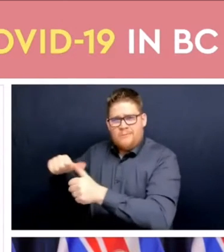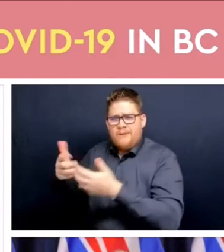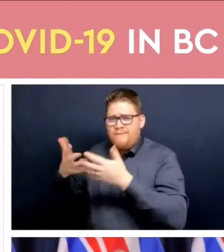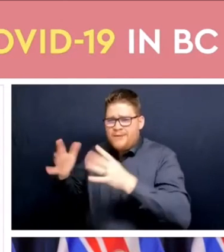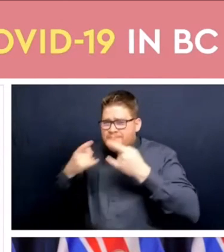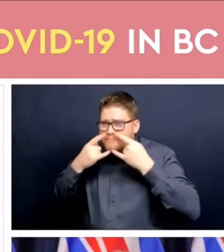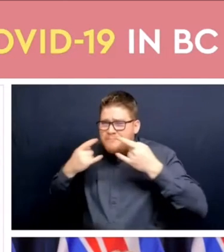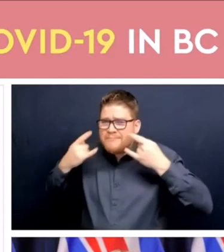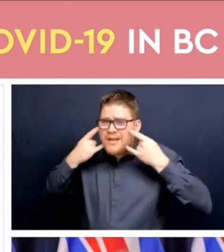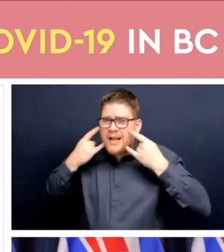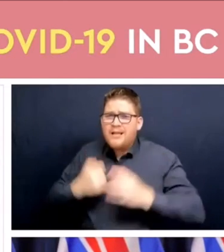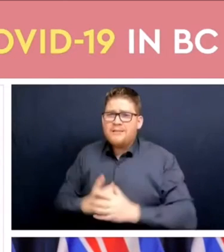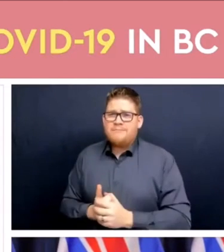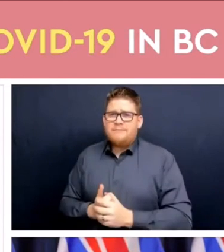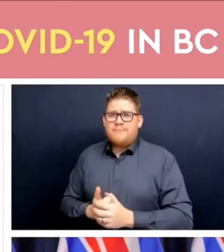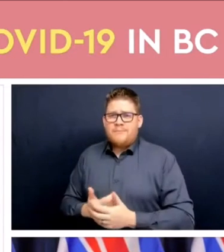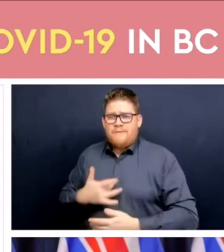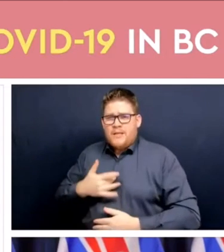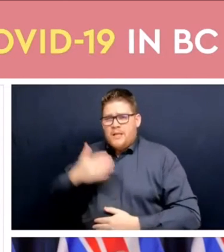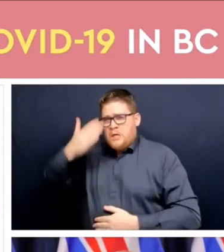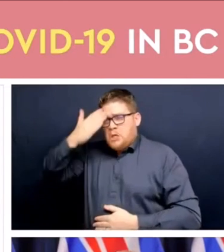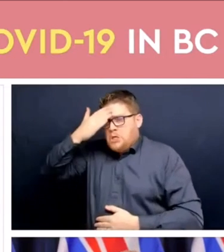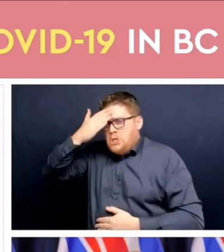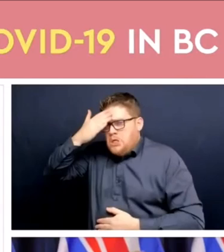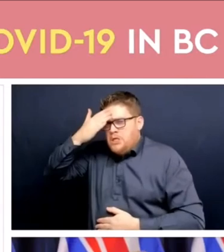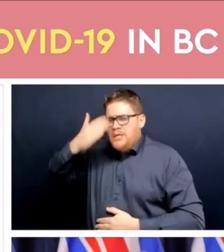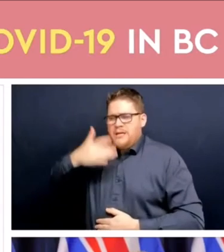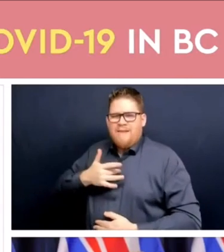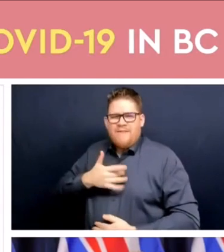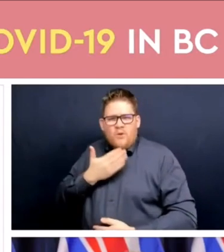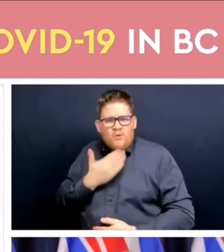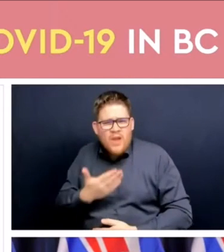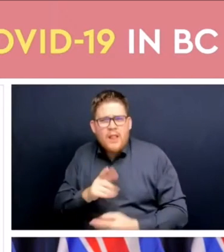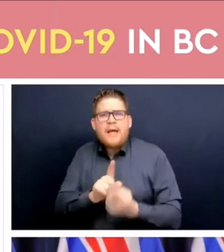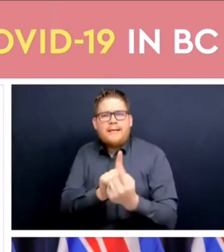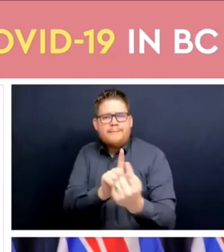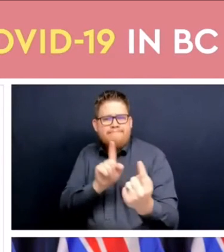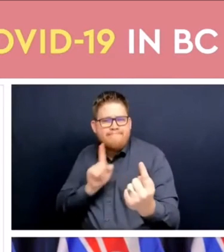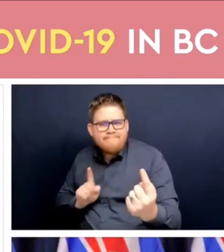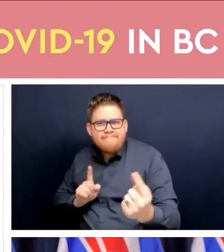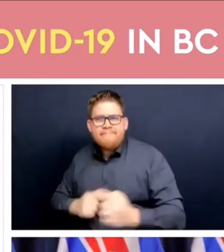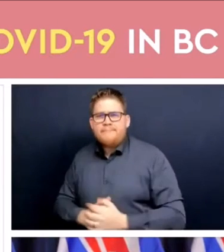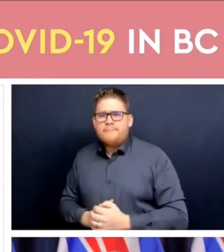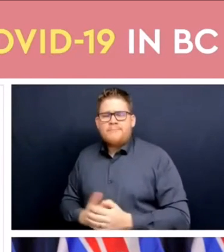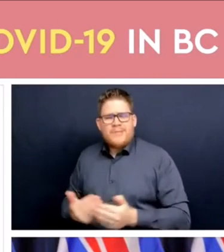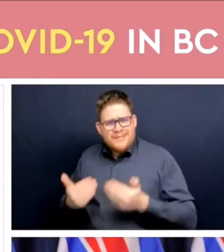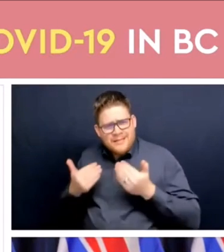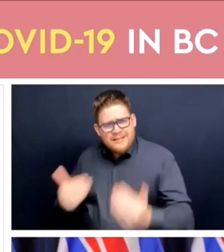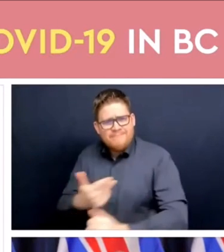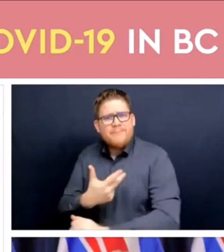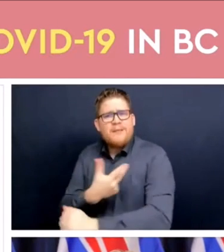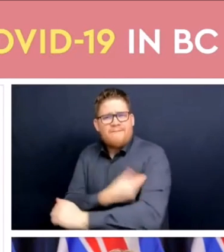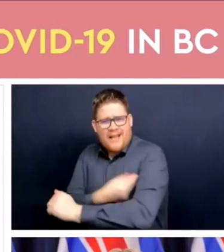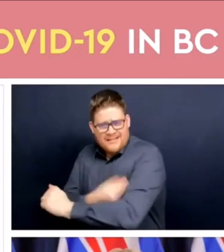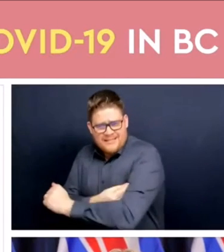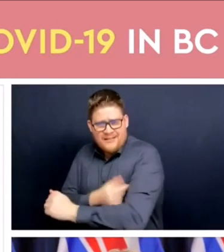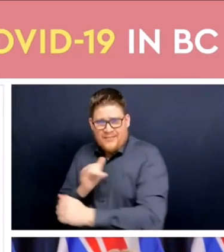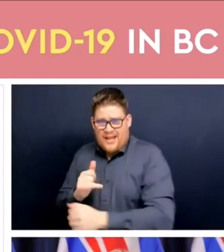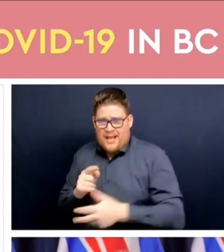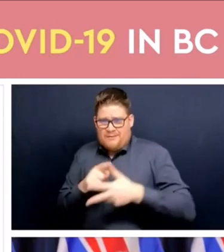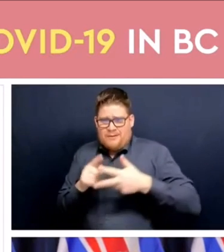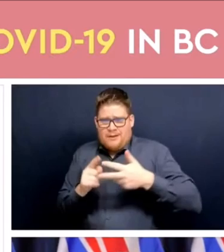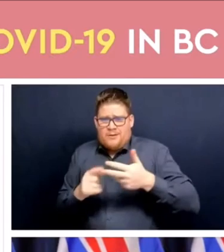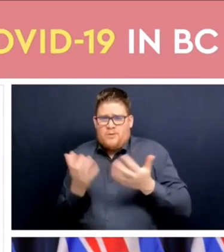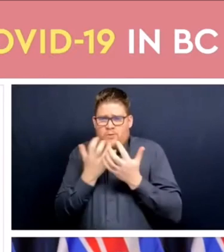when we're not feeling well and that we've got vaccinated. So where we are right now if we go to the next slide is we are